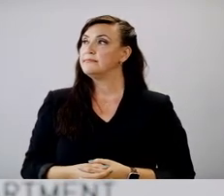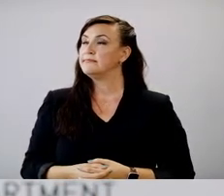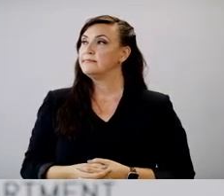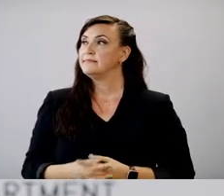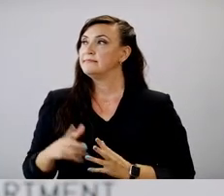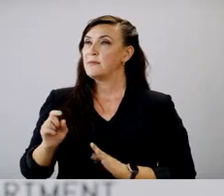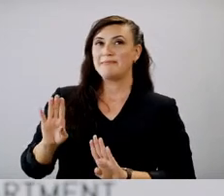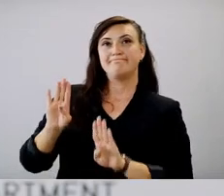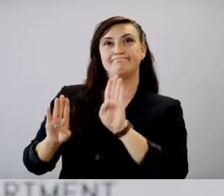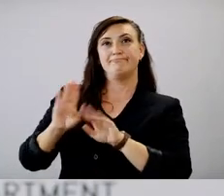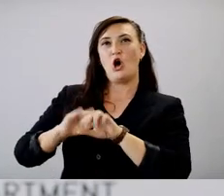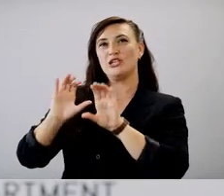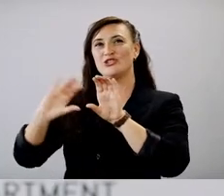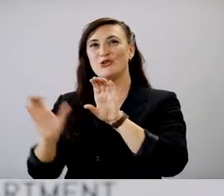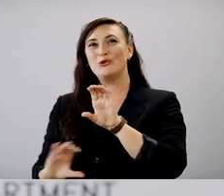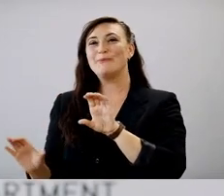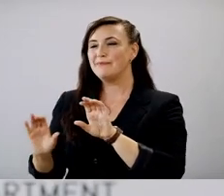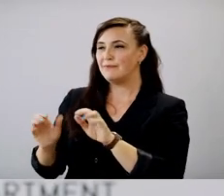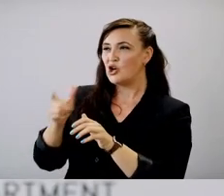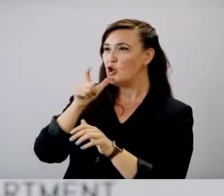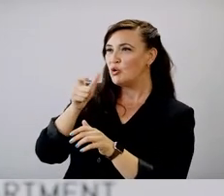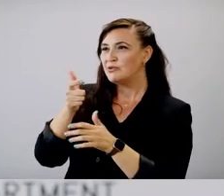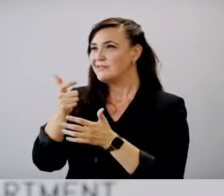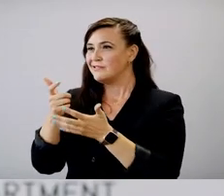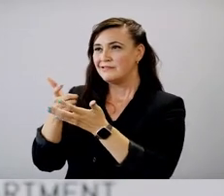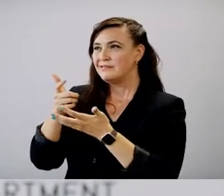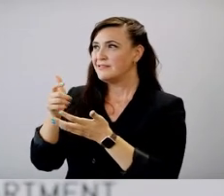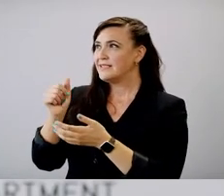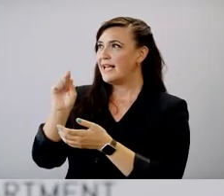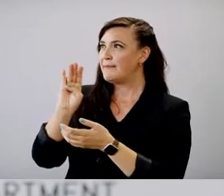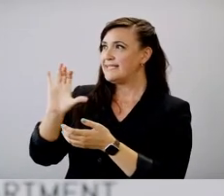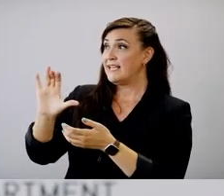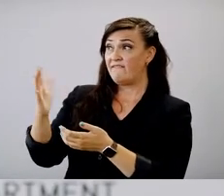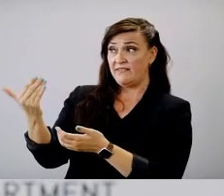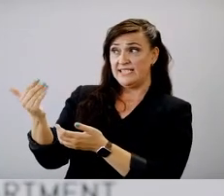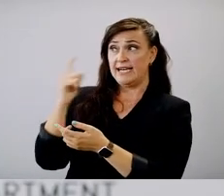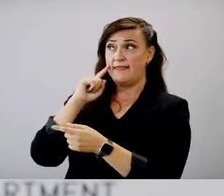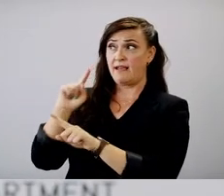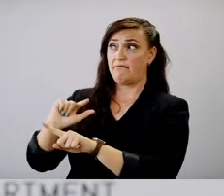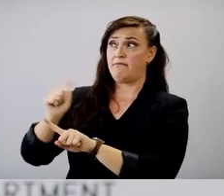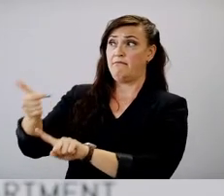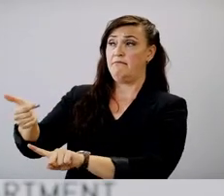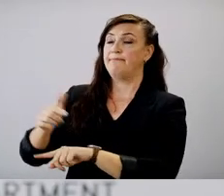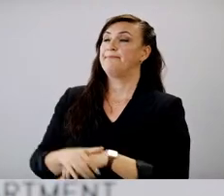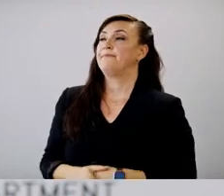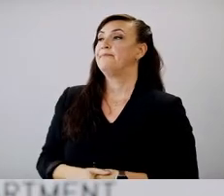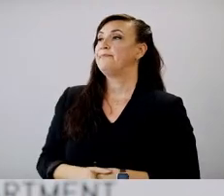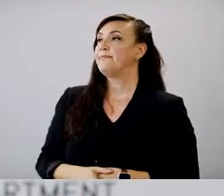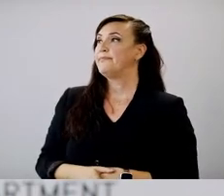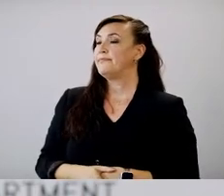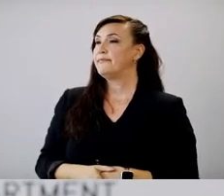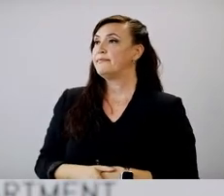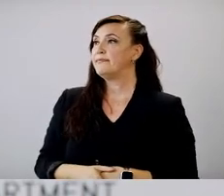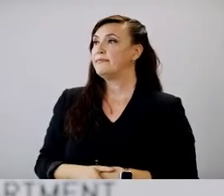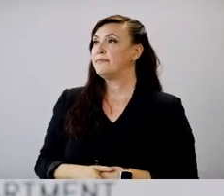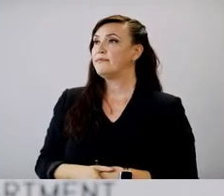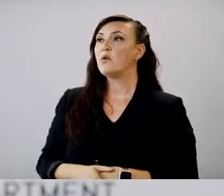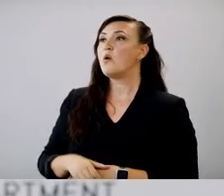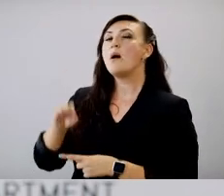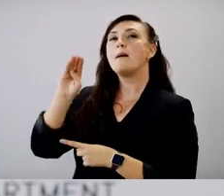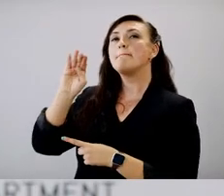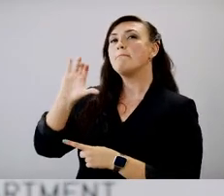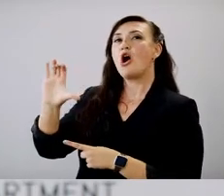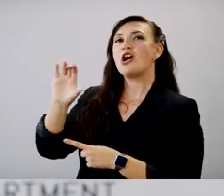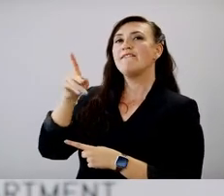of a 15 representative Danelle Gallardo. Sorry about that. should be on mute. It's Mark